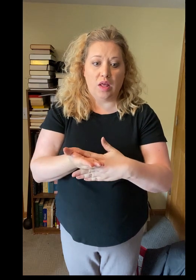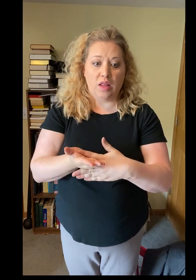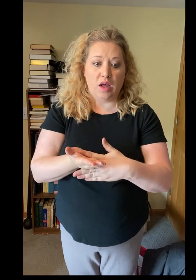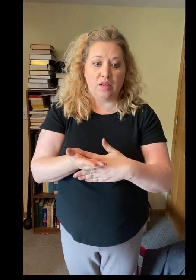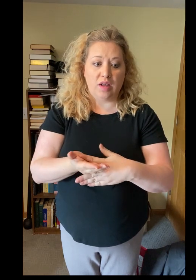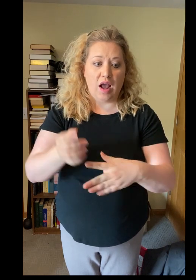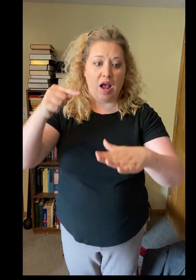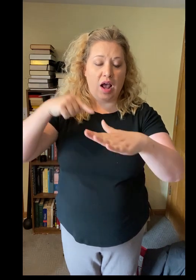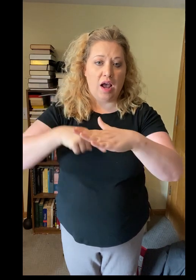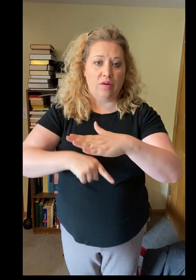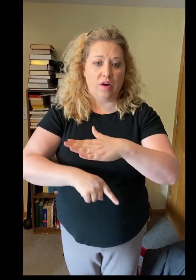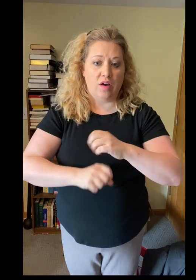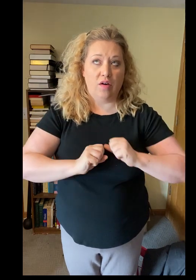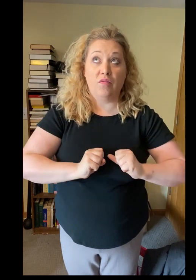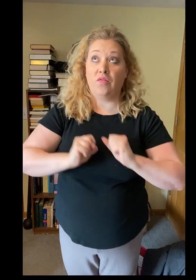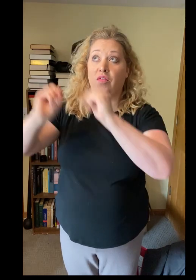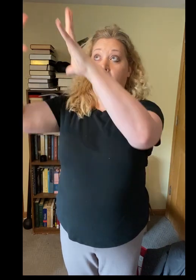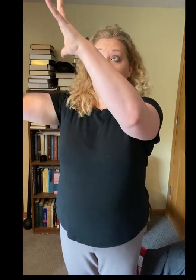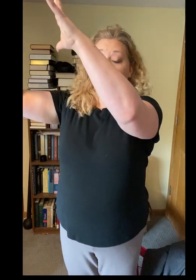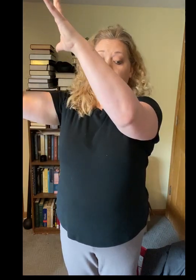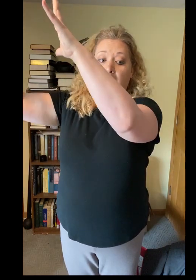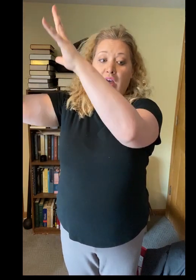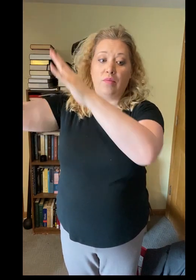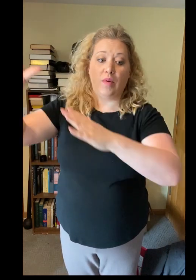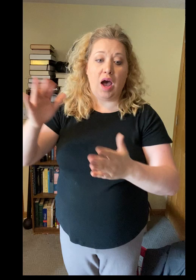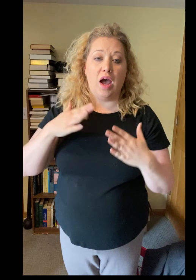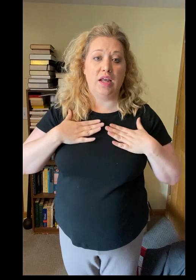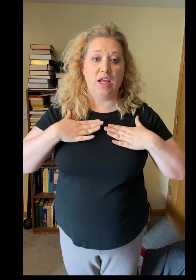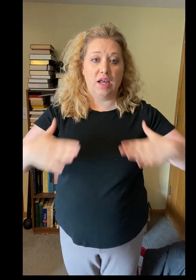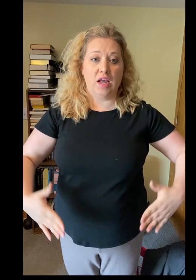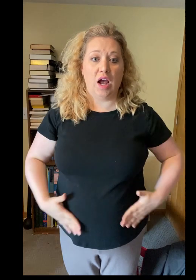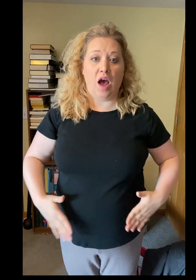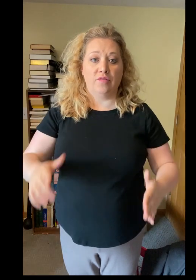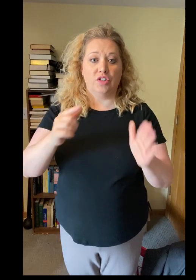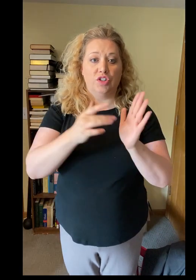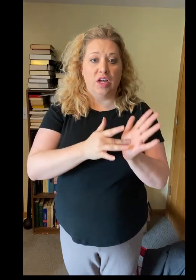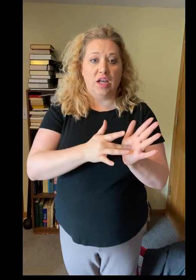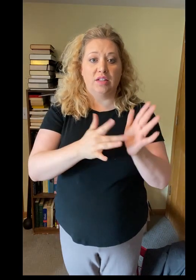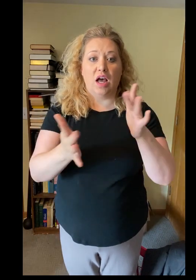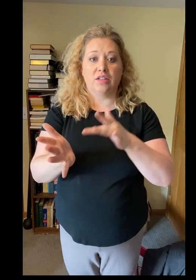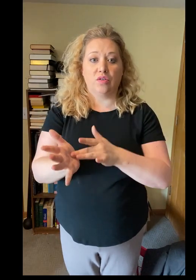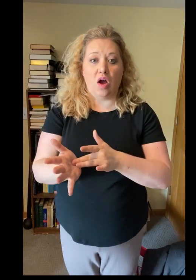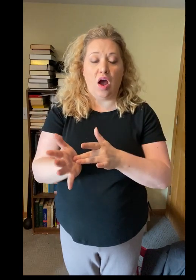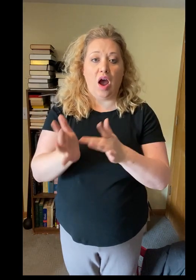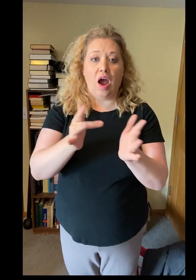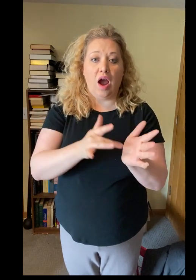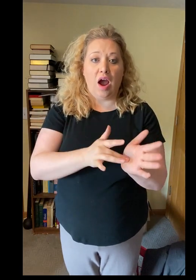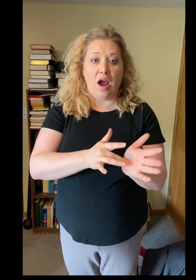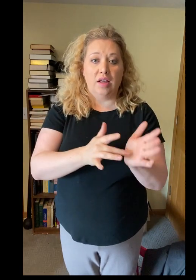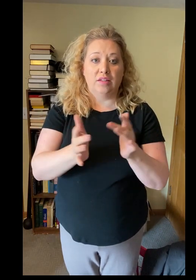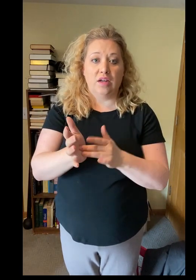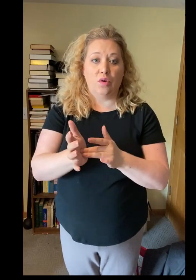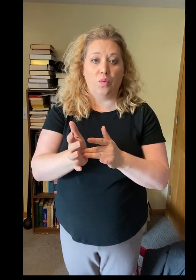the sacrifice of the glory of Jesus Christ,